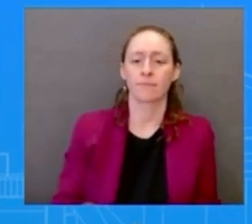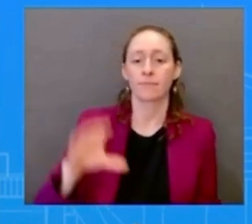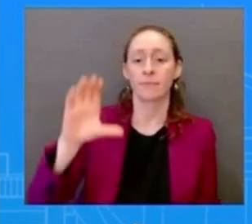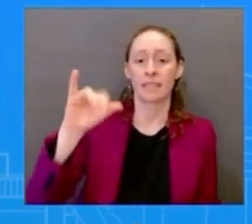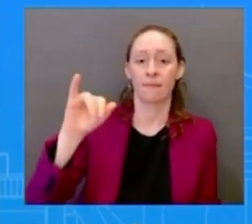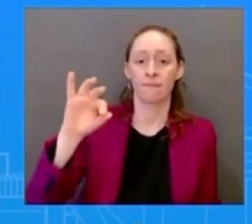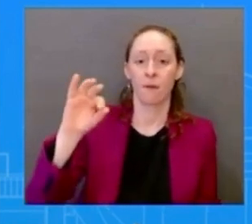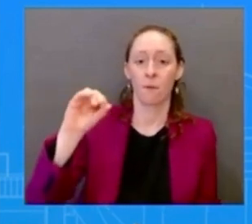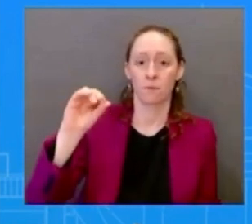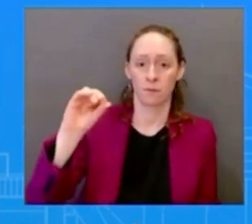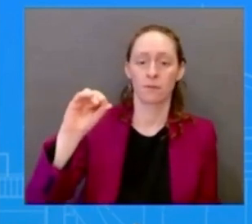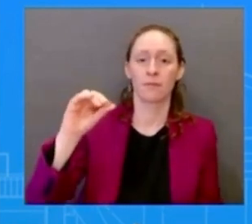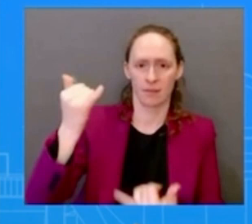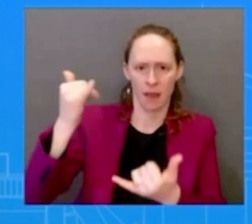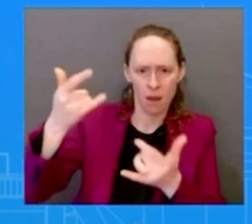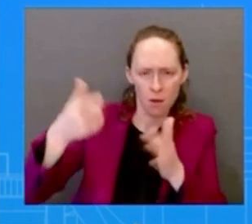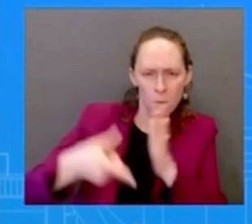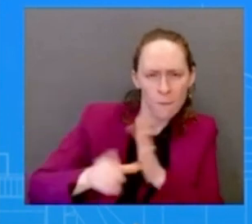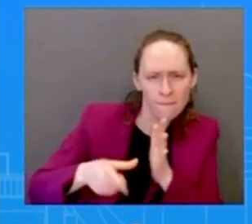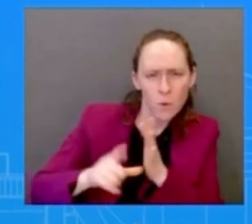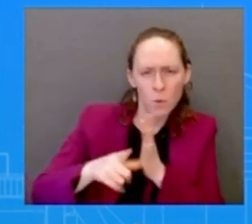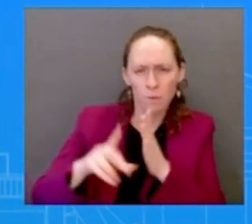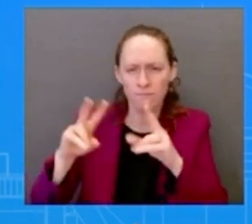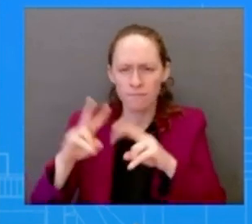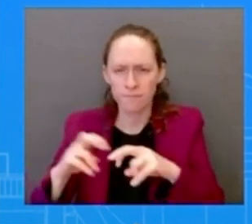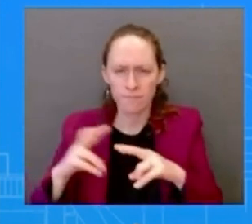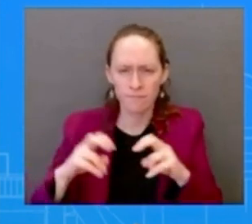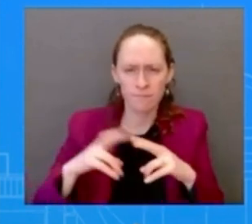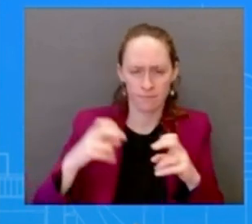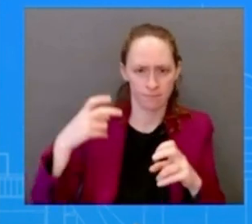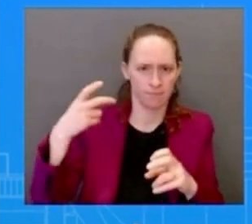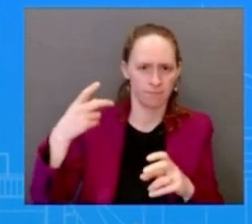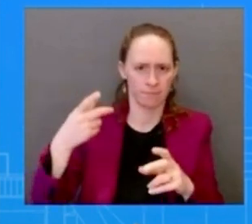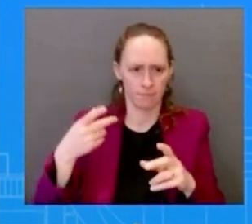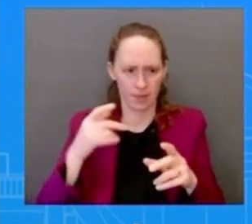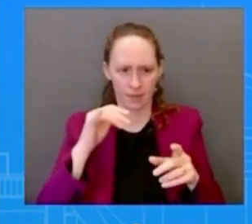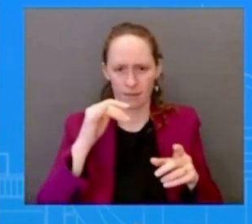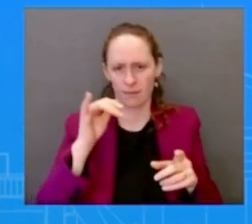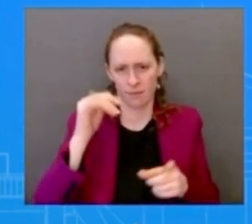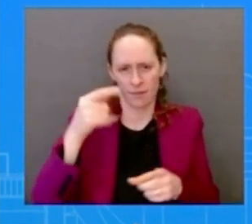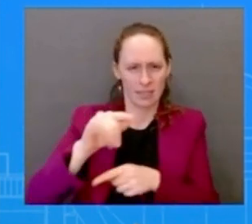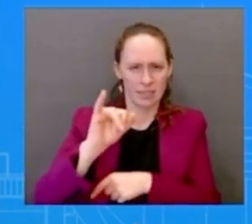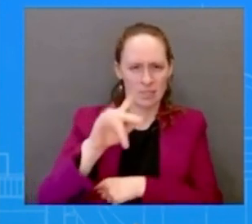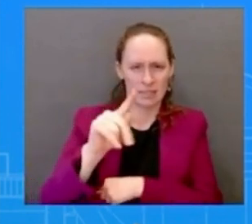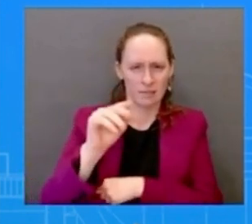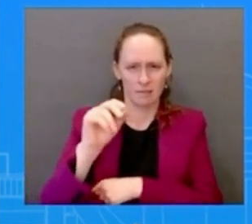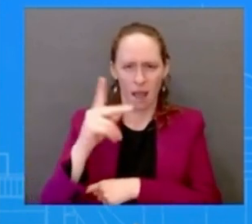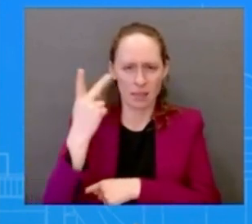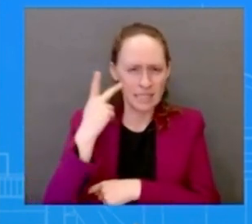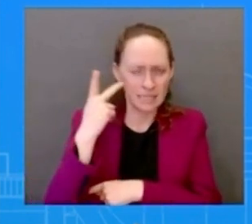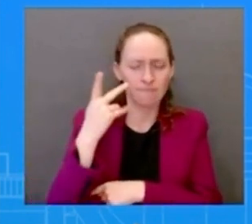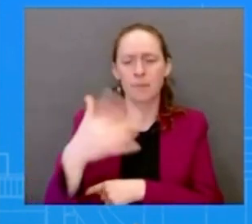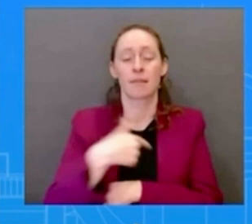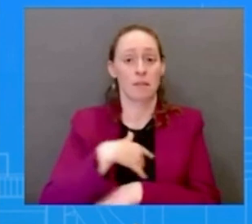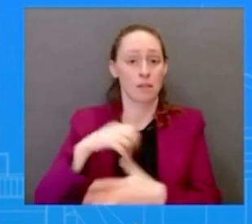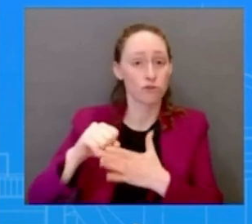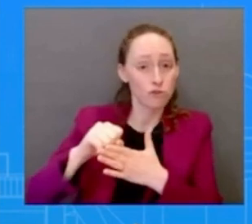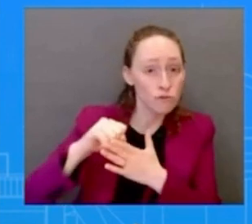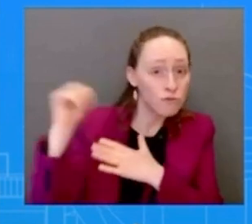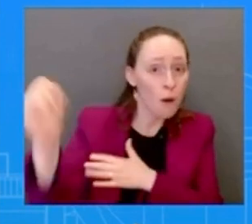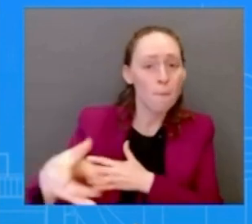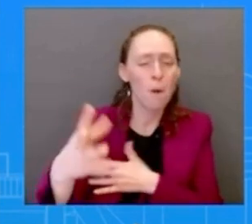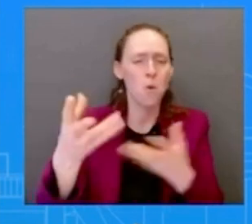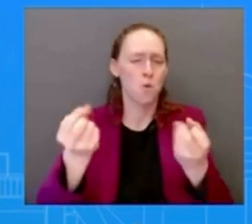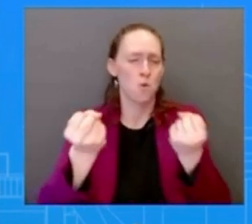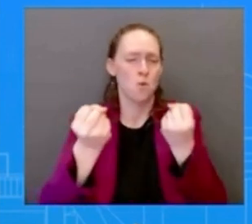particular software and app tick tock obviously so not going to get ahead of their process there's a process here we try to stay away